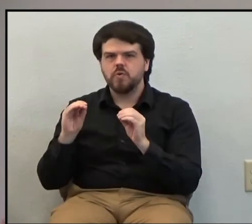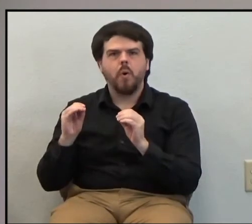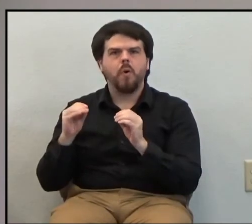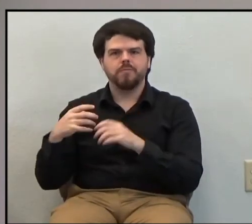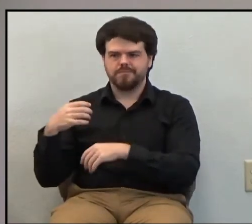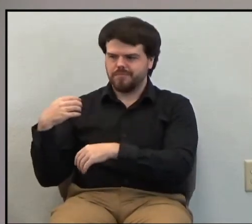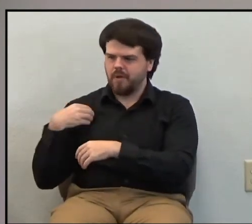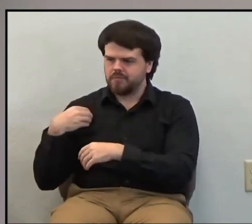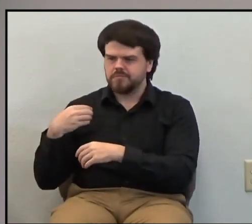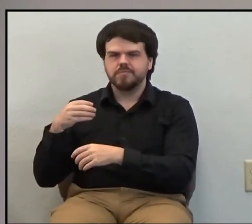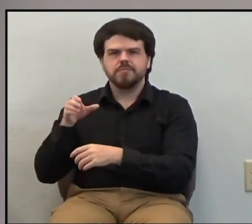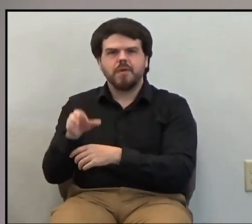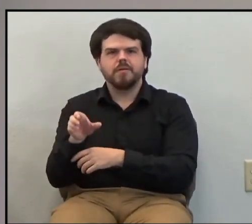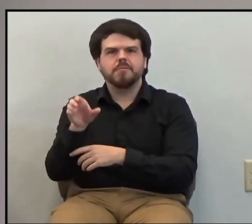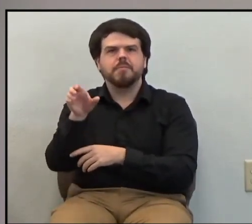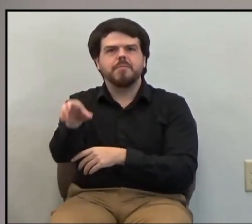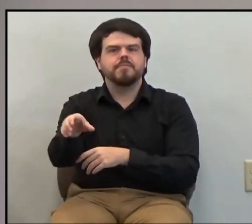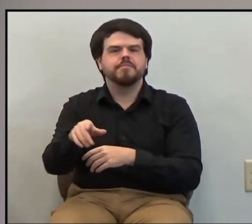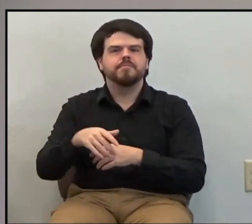of the torch.